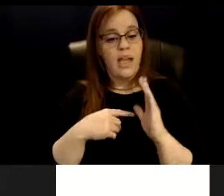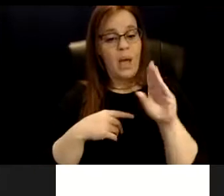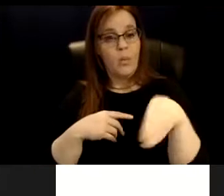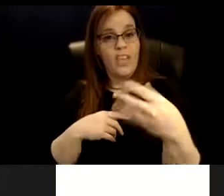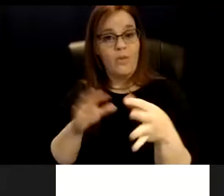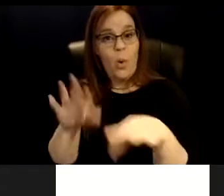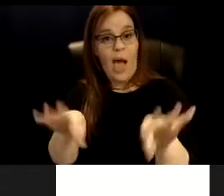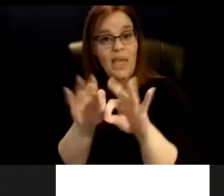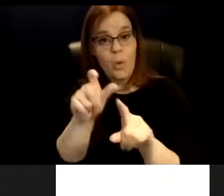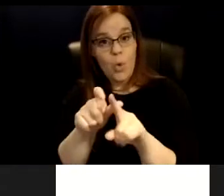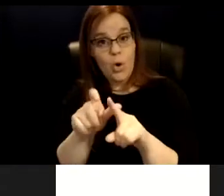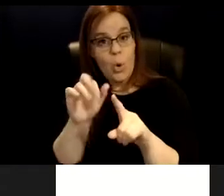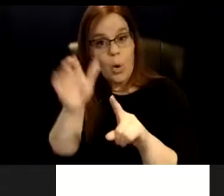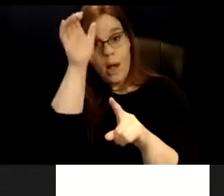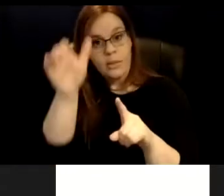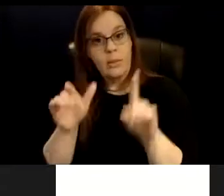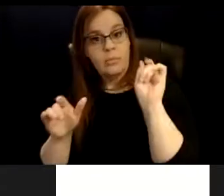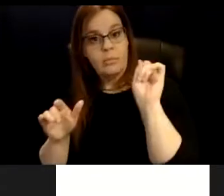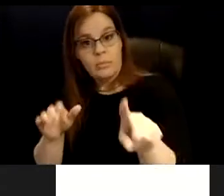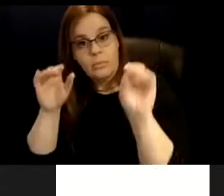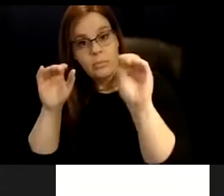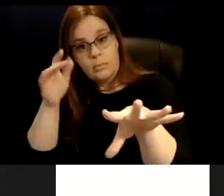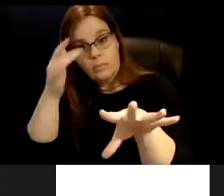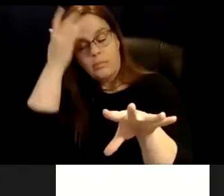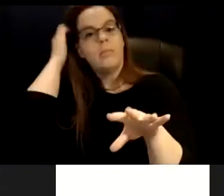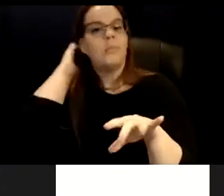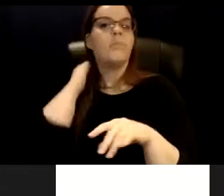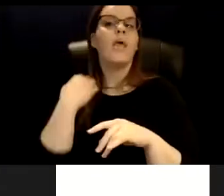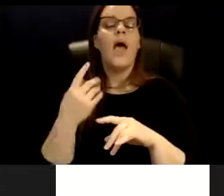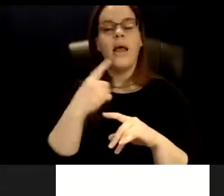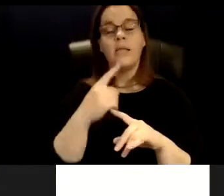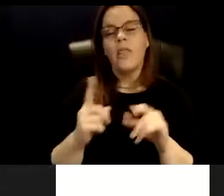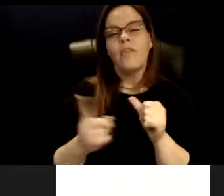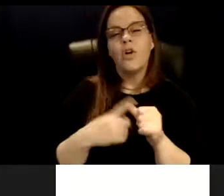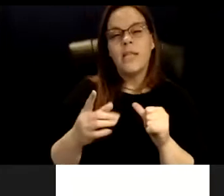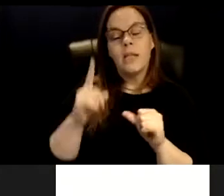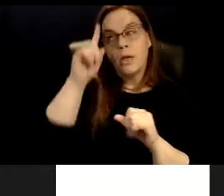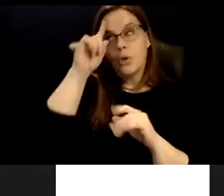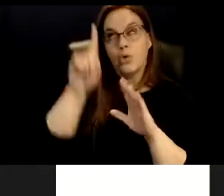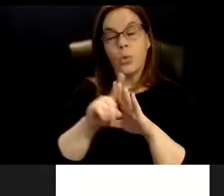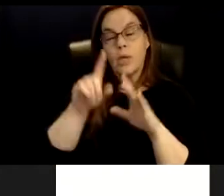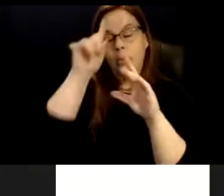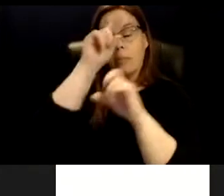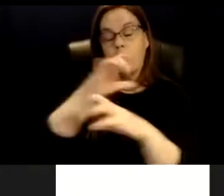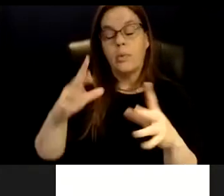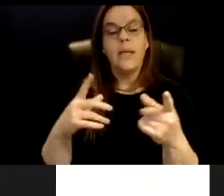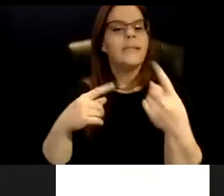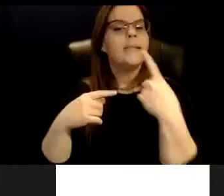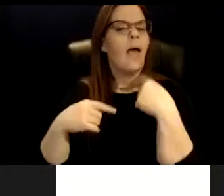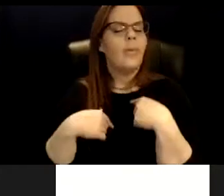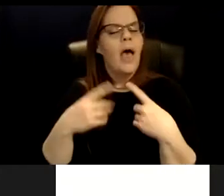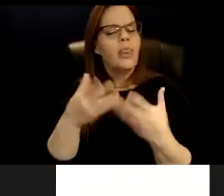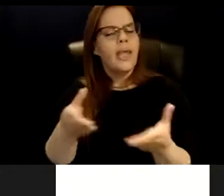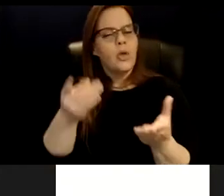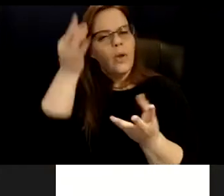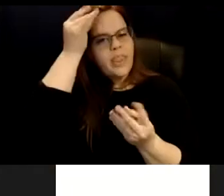a concept, and I ask folks the first image that shows up in their mind. So I always say, tell me the thing that you were thinking,